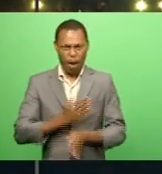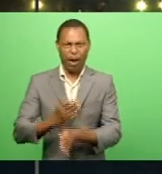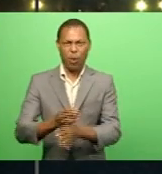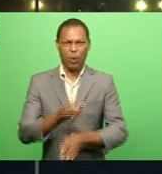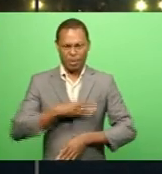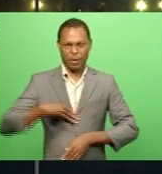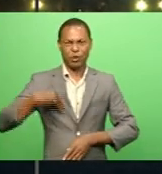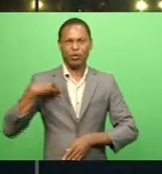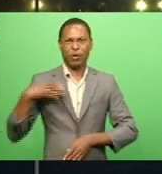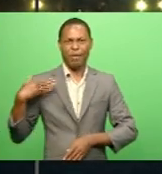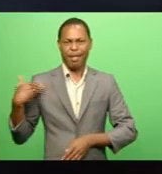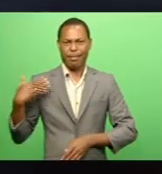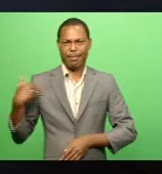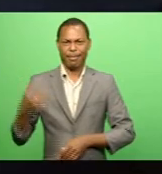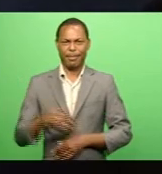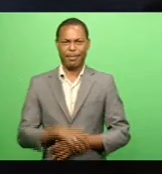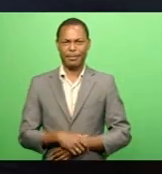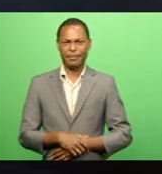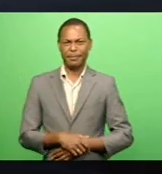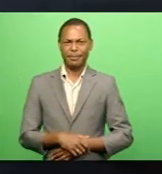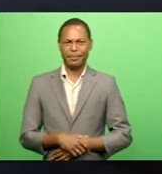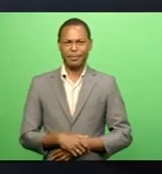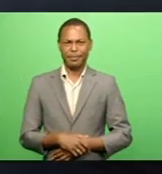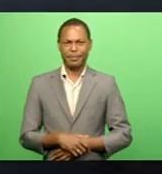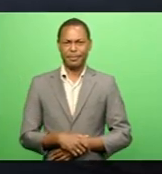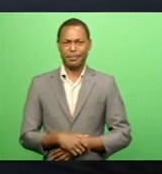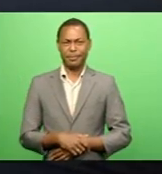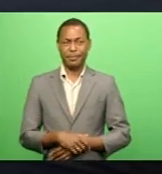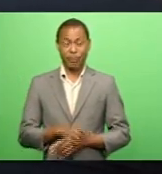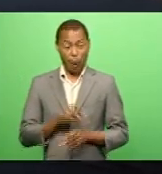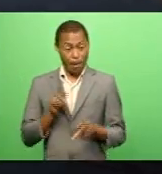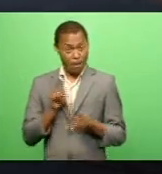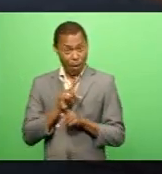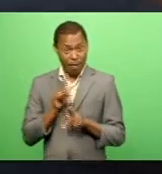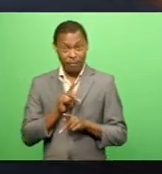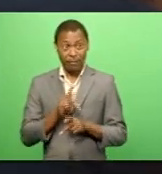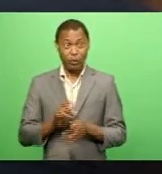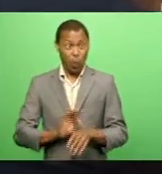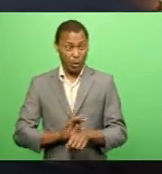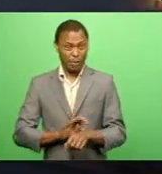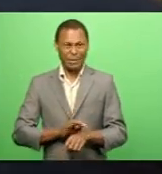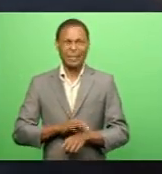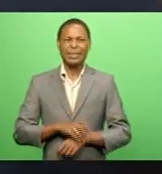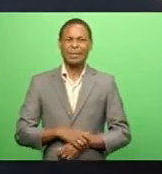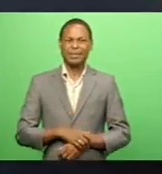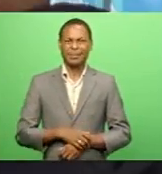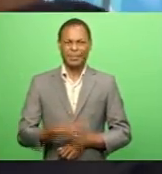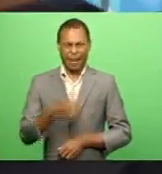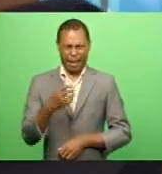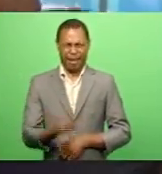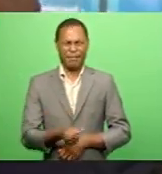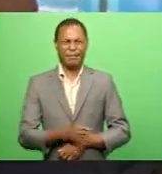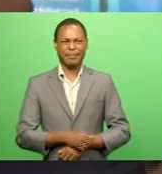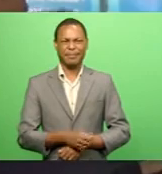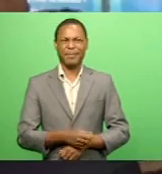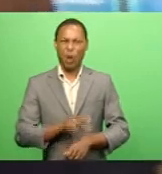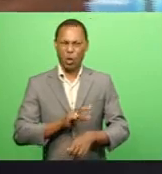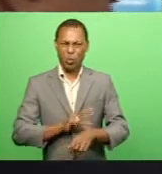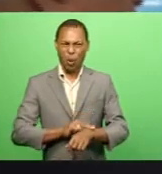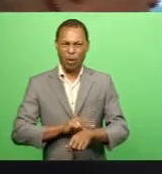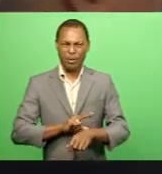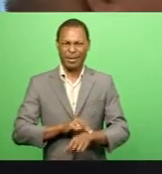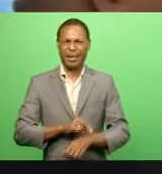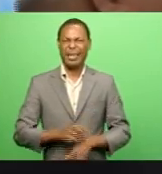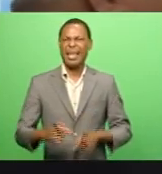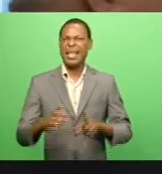Complement Services The private hospital is the brainchild of Dr. Virgilio Diasa Who previously ran a